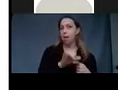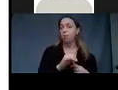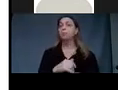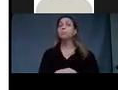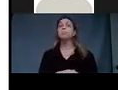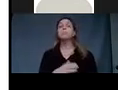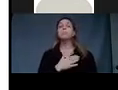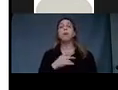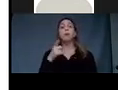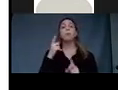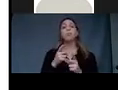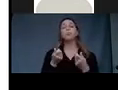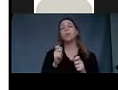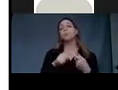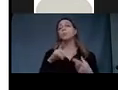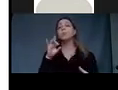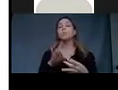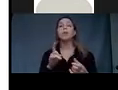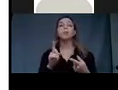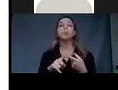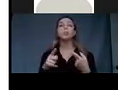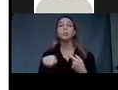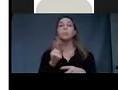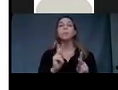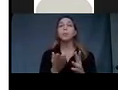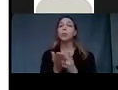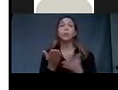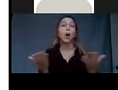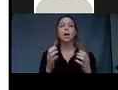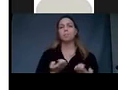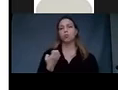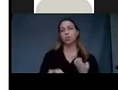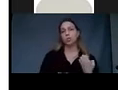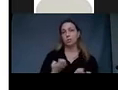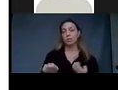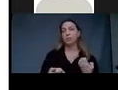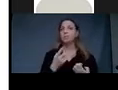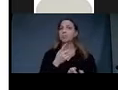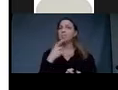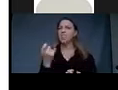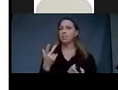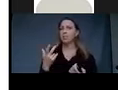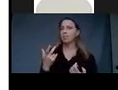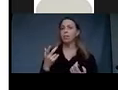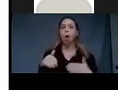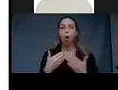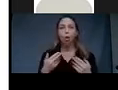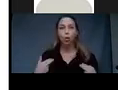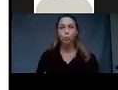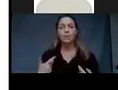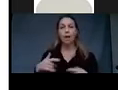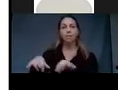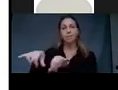to connect with people through emotions and because that's what we have in common. We may have emotional